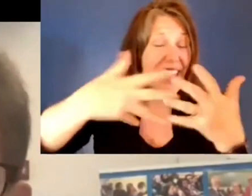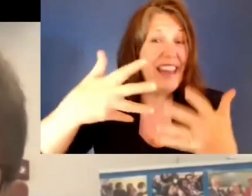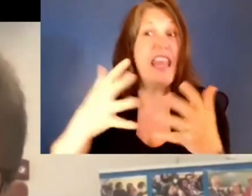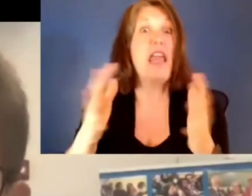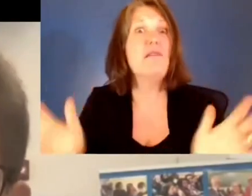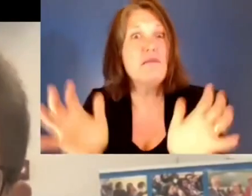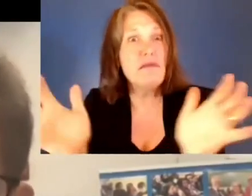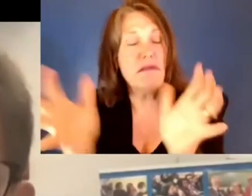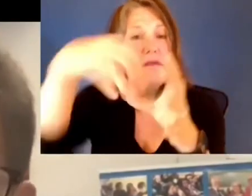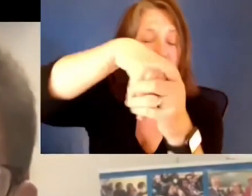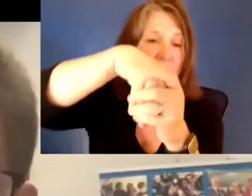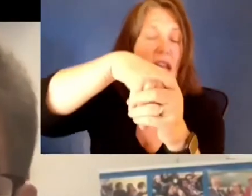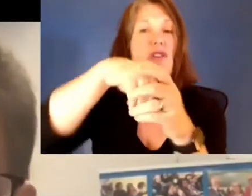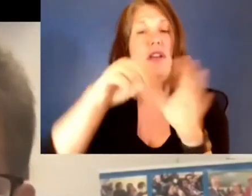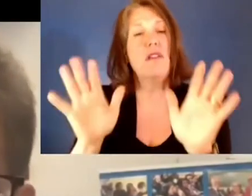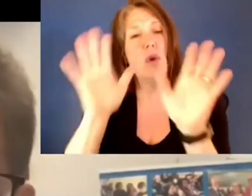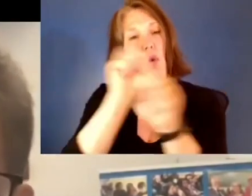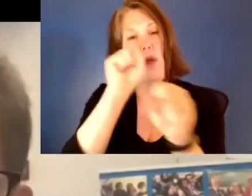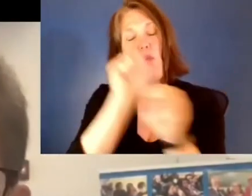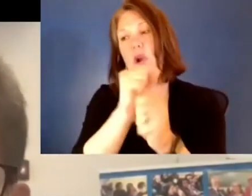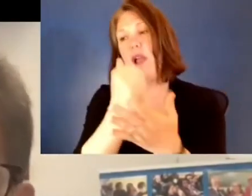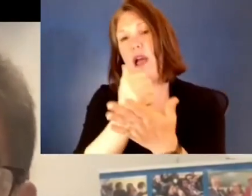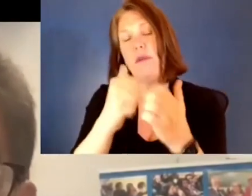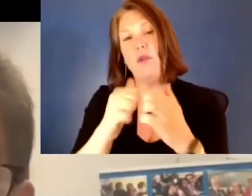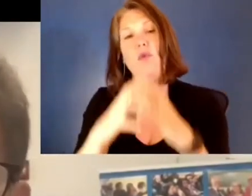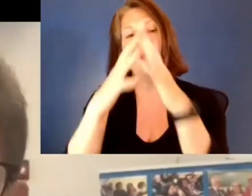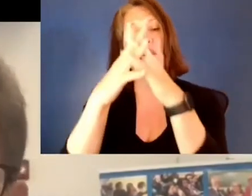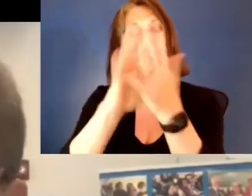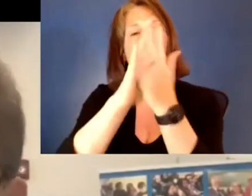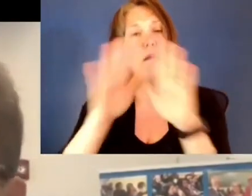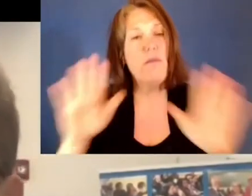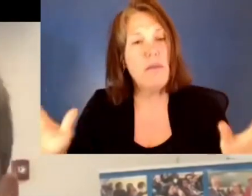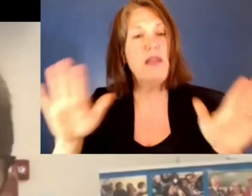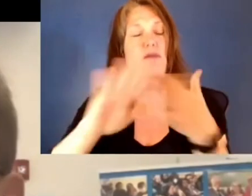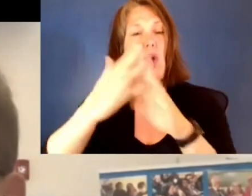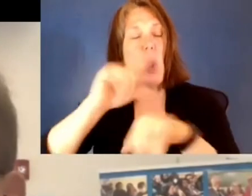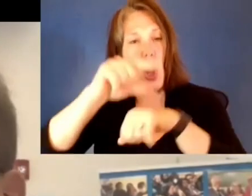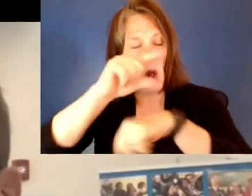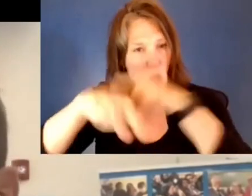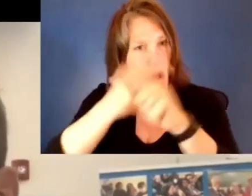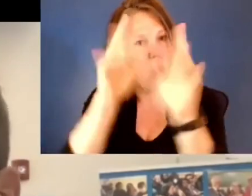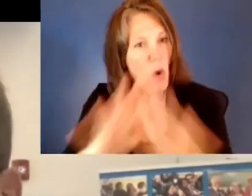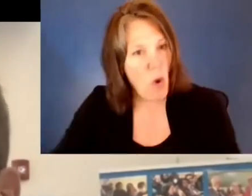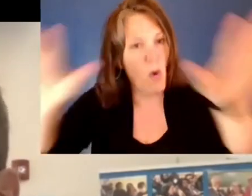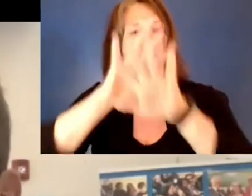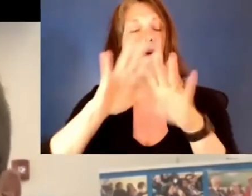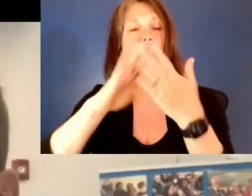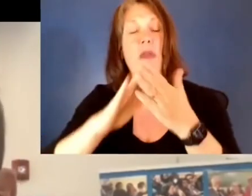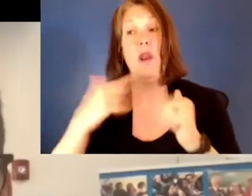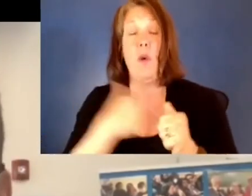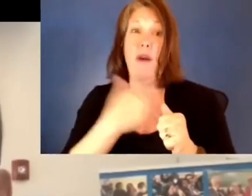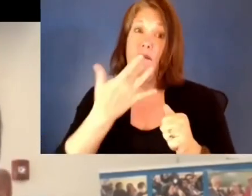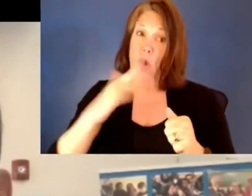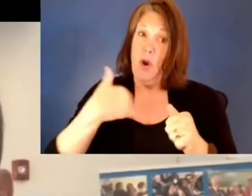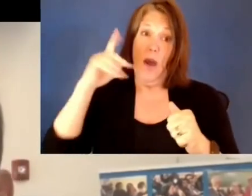to create the peaceful global community. We're fortunate to have a governor with the same passion about